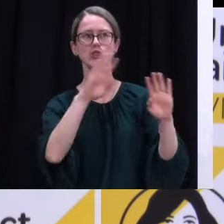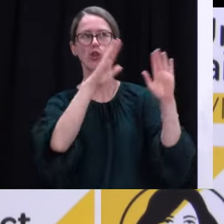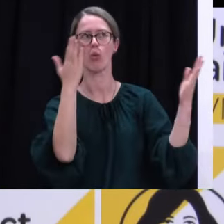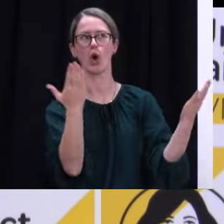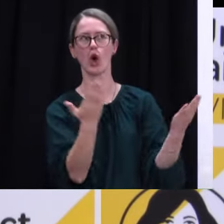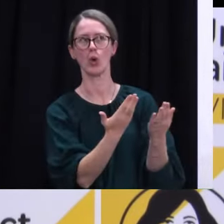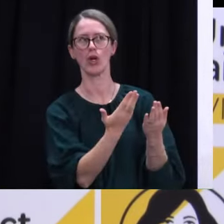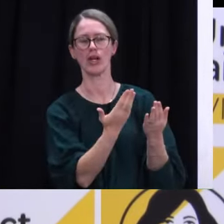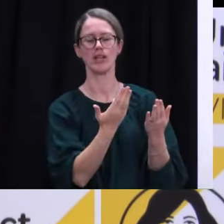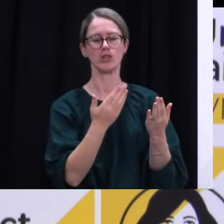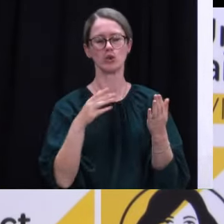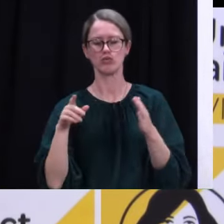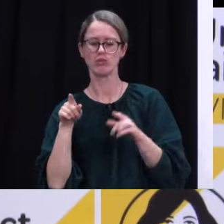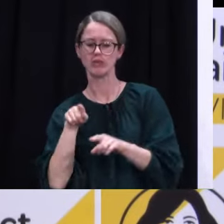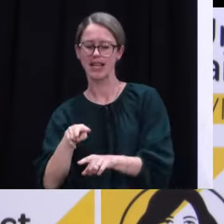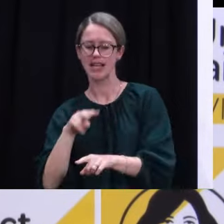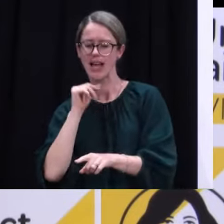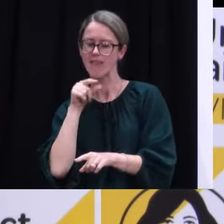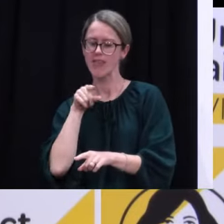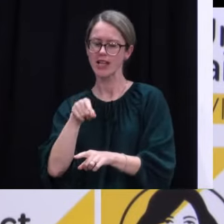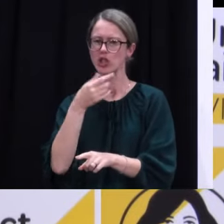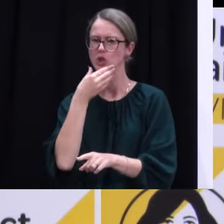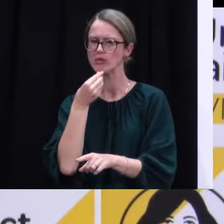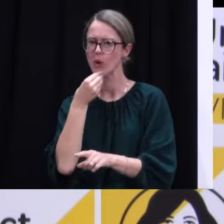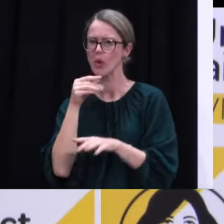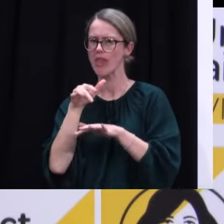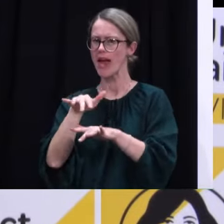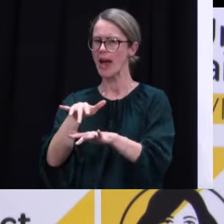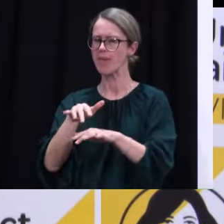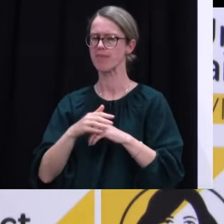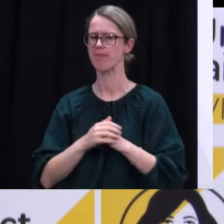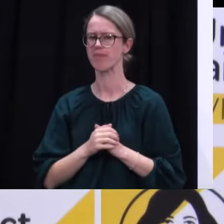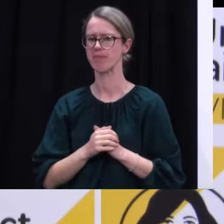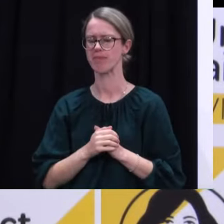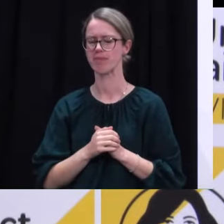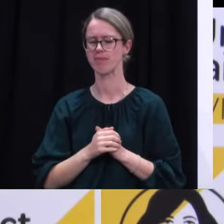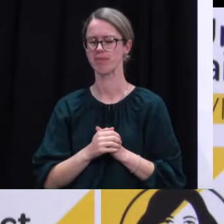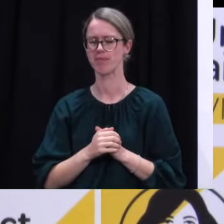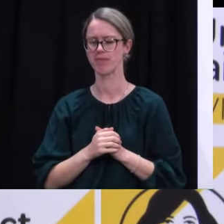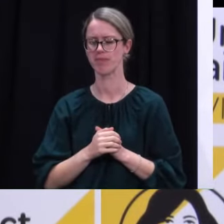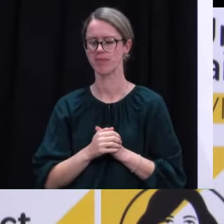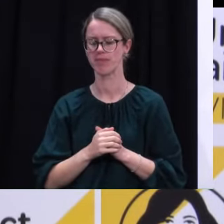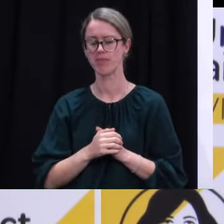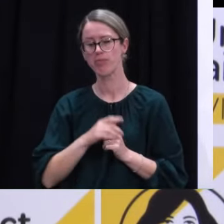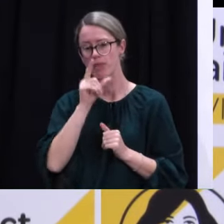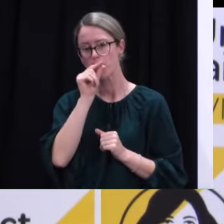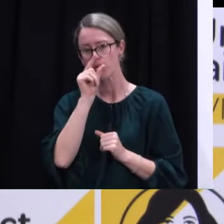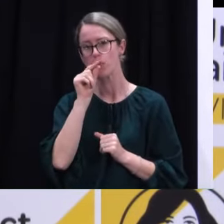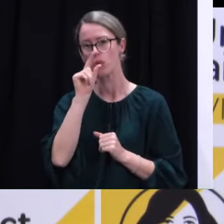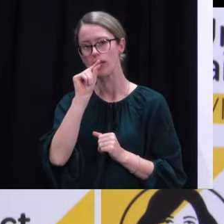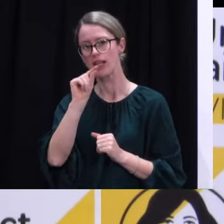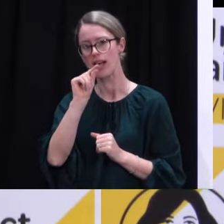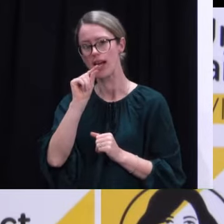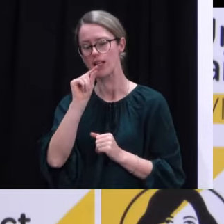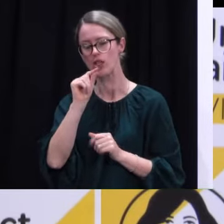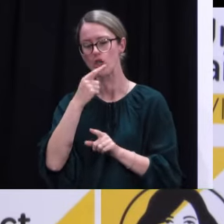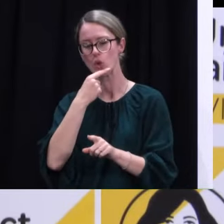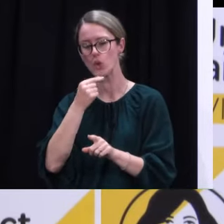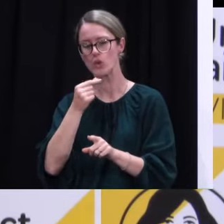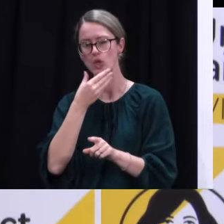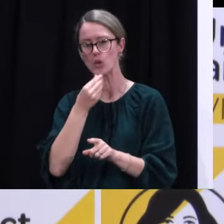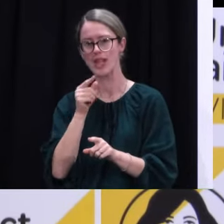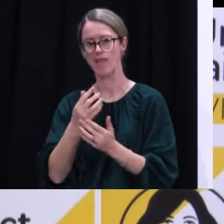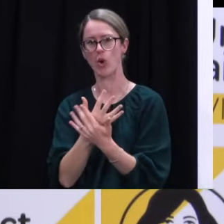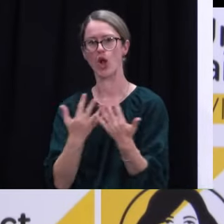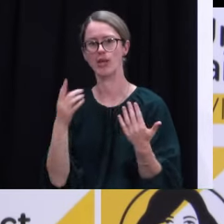MIQ to see how useful it is in that setting. And indeed, whether operationally it can be implemented on quite a large scale as people